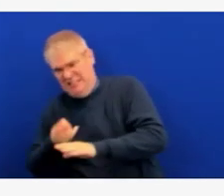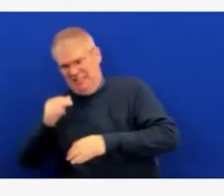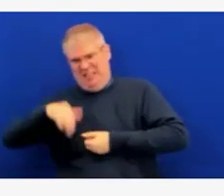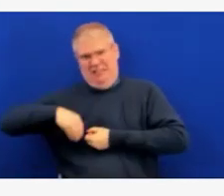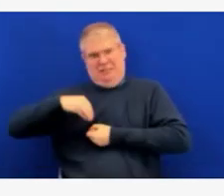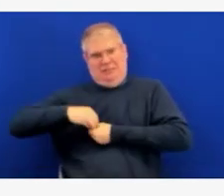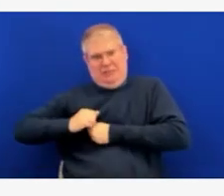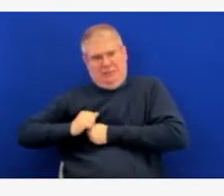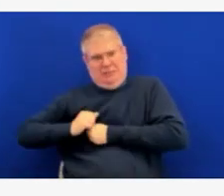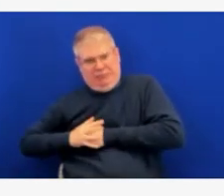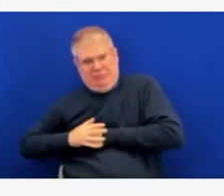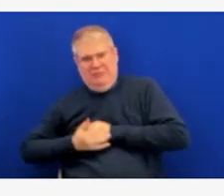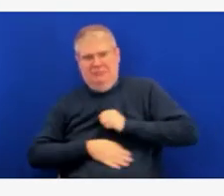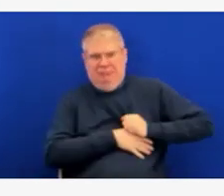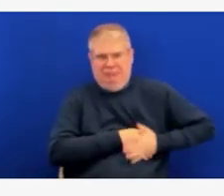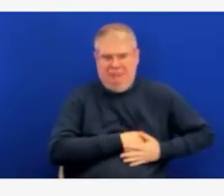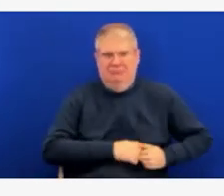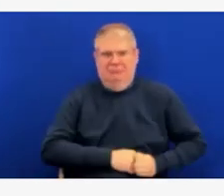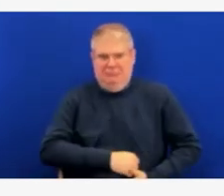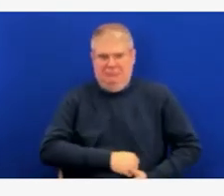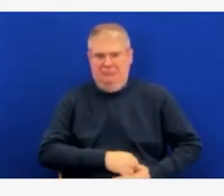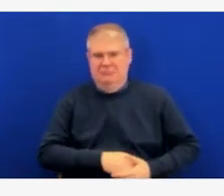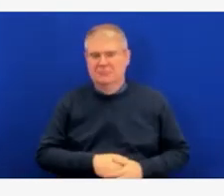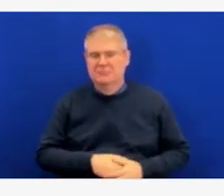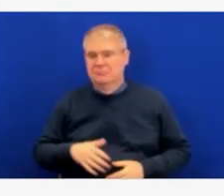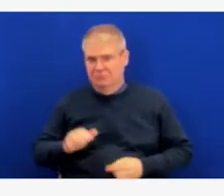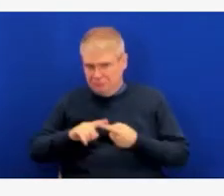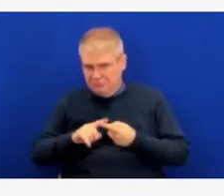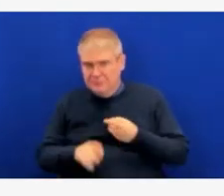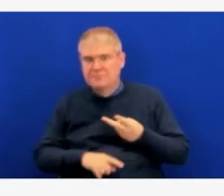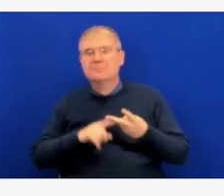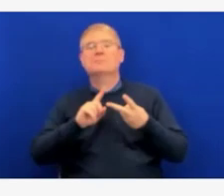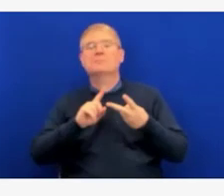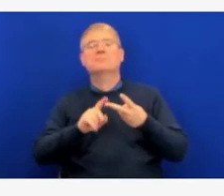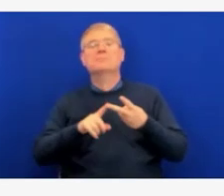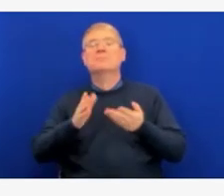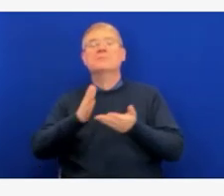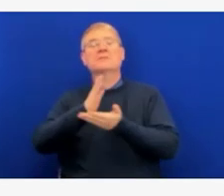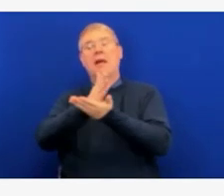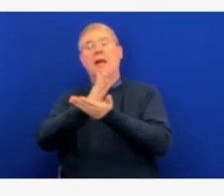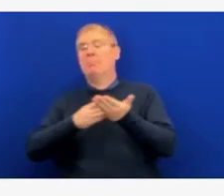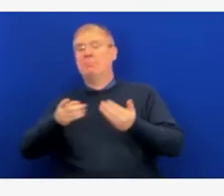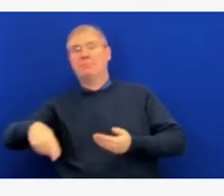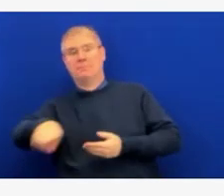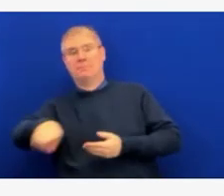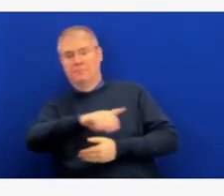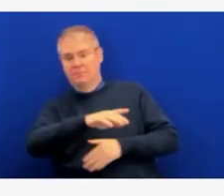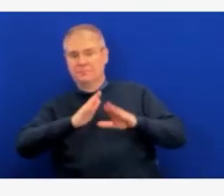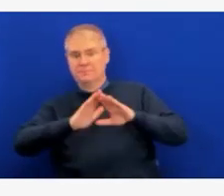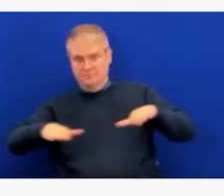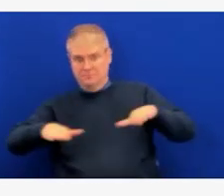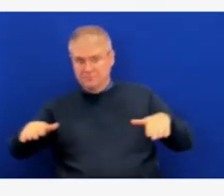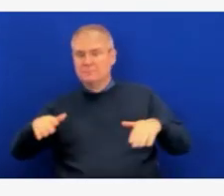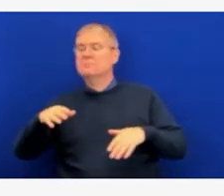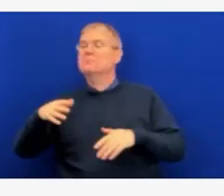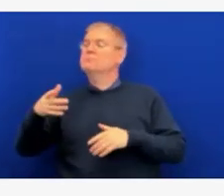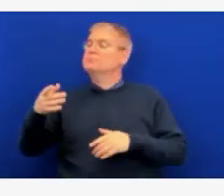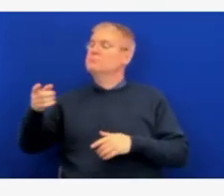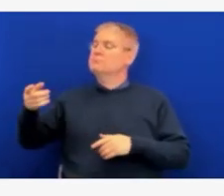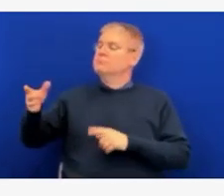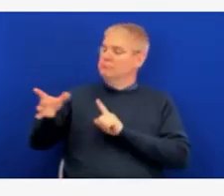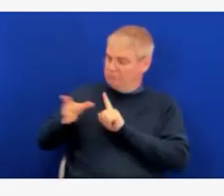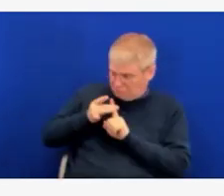where they will hold on to COVID symptoms for greater than four weeks. So it's not a